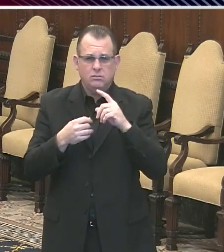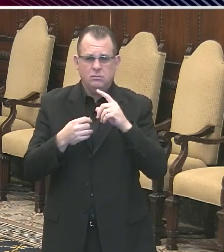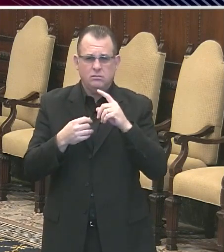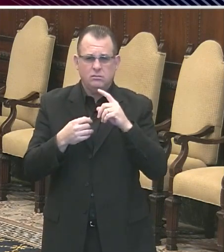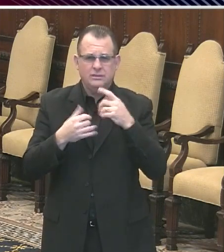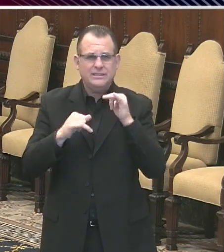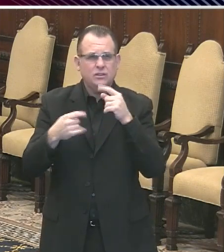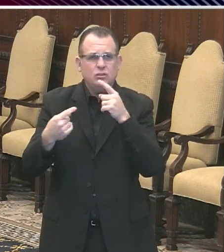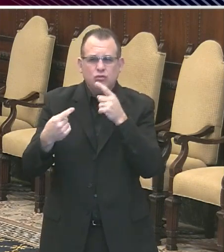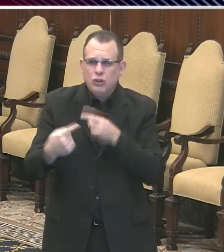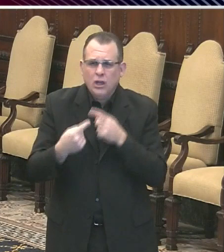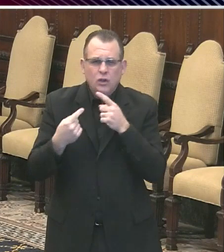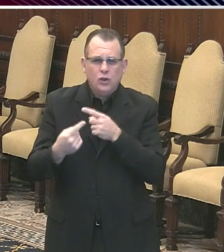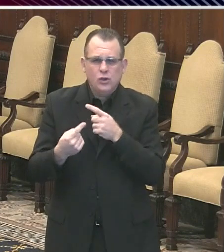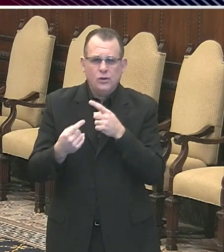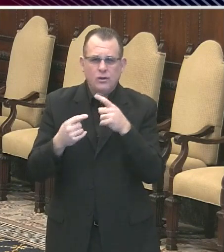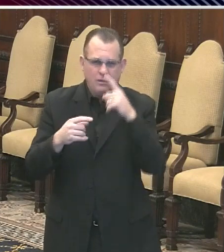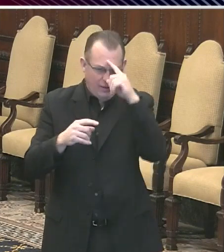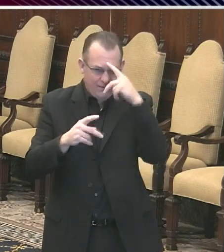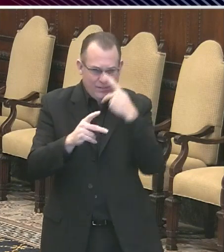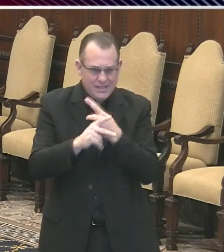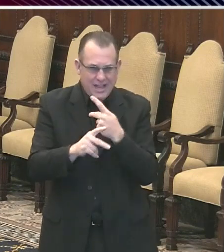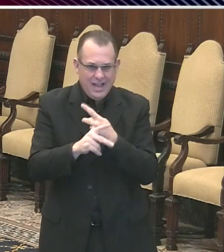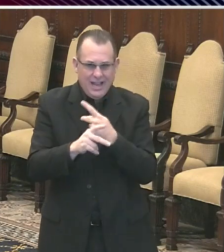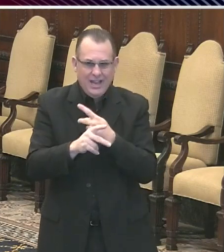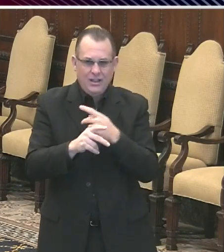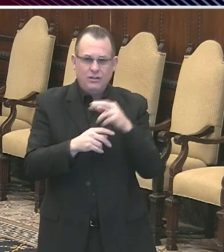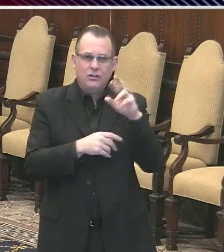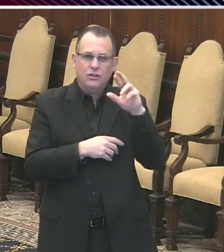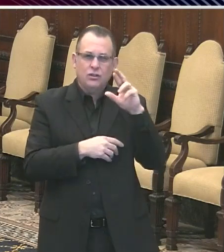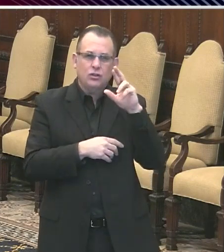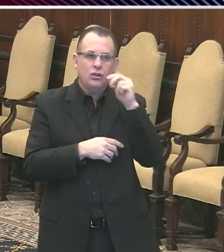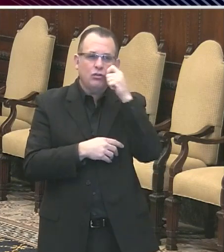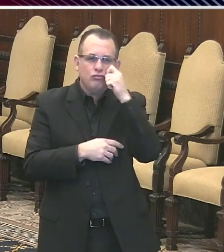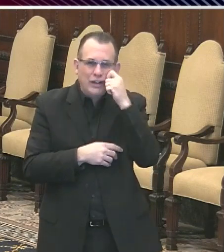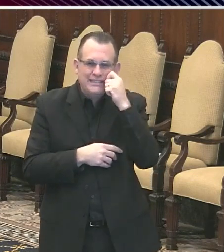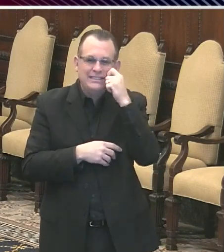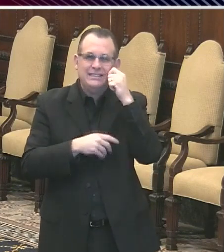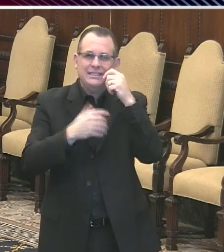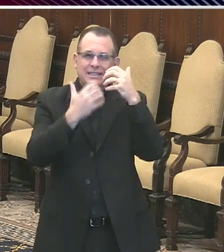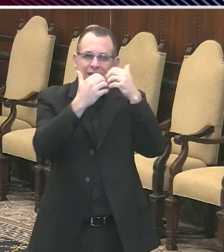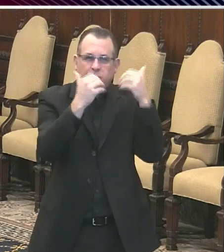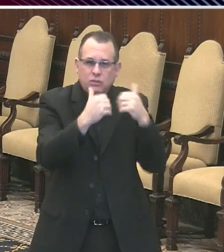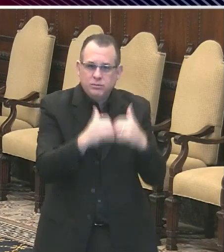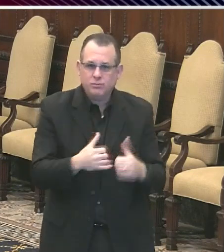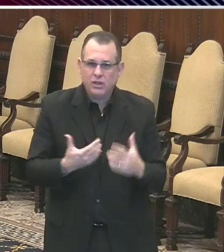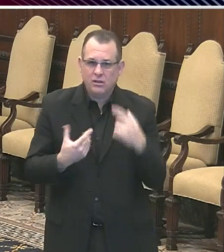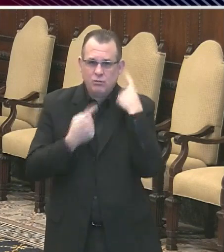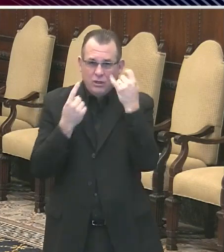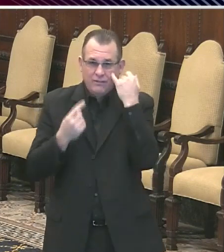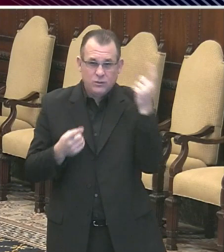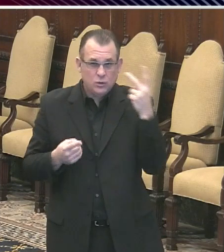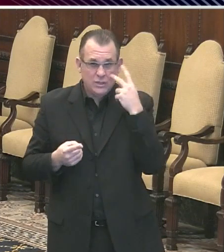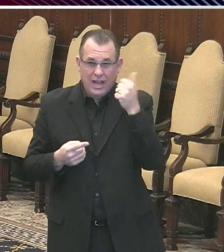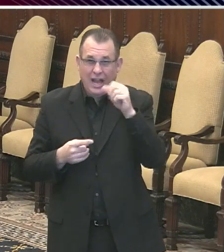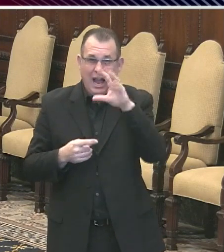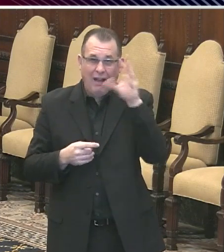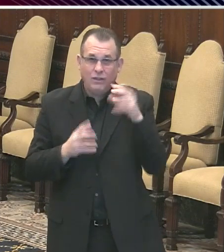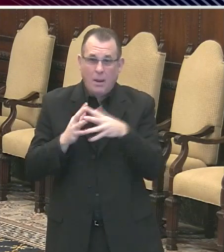are breaking down in terms of race? Because I want to know if you're seeing decreases in the African American community.